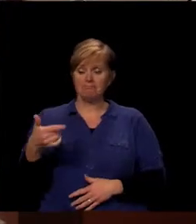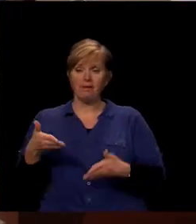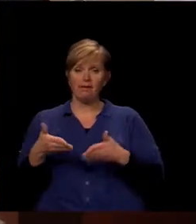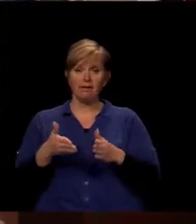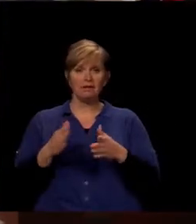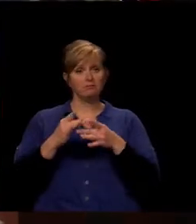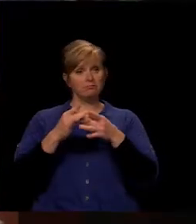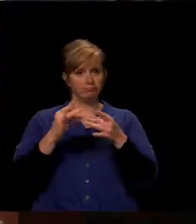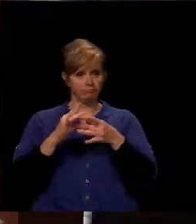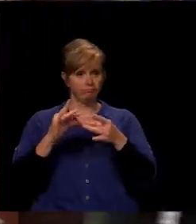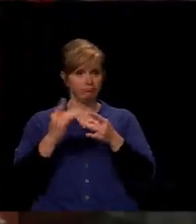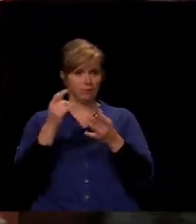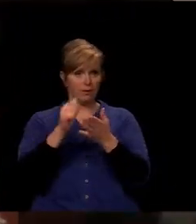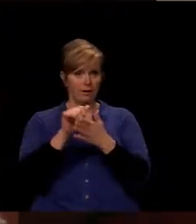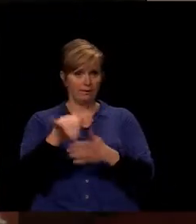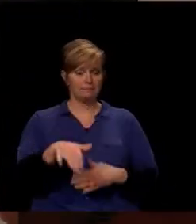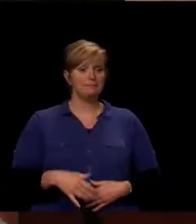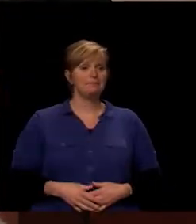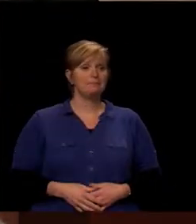on this.